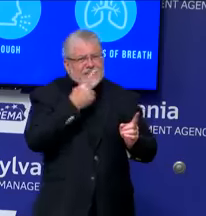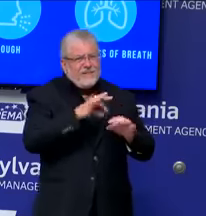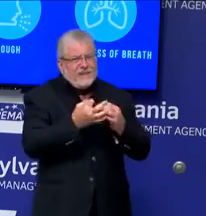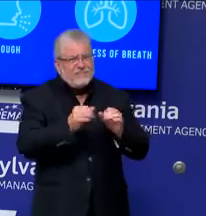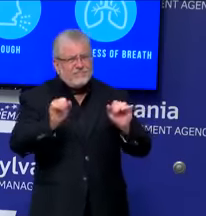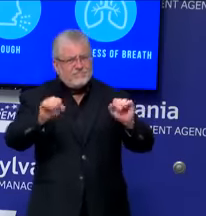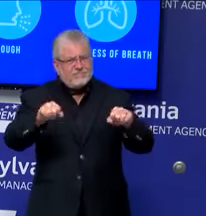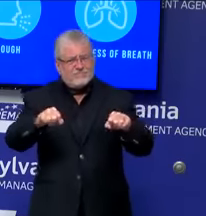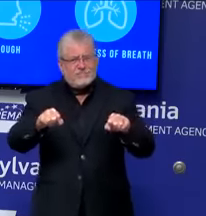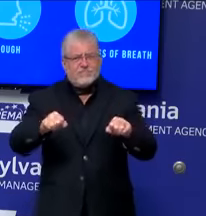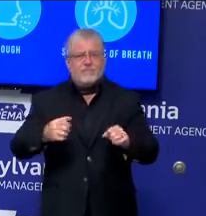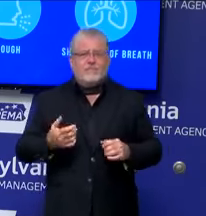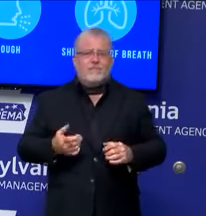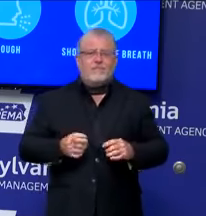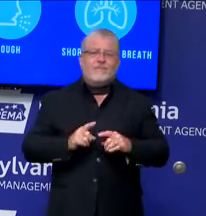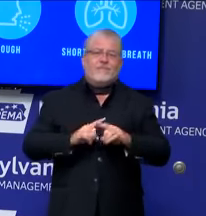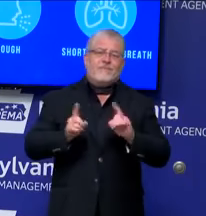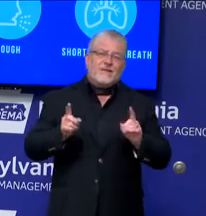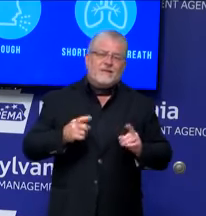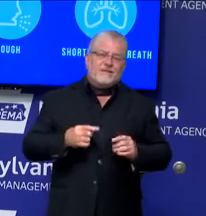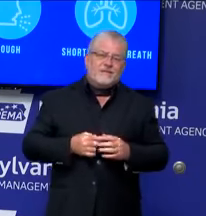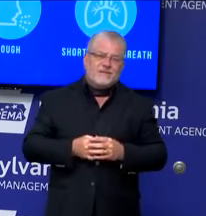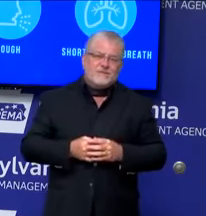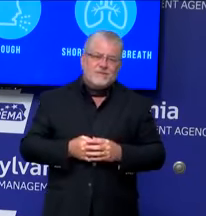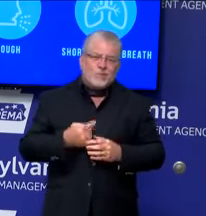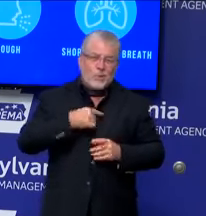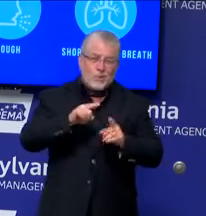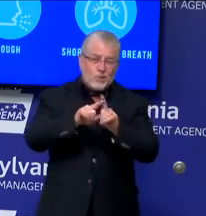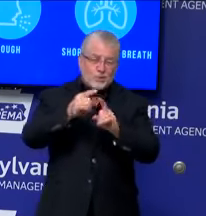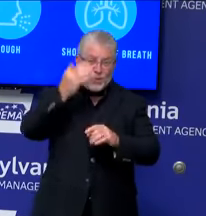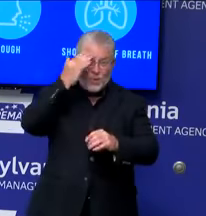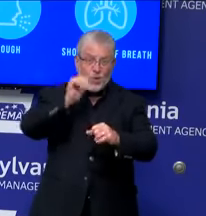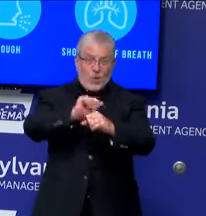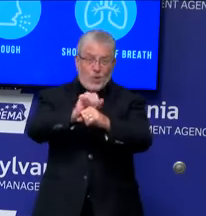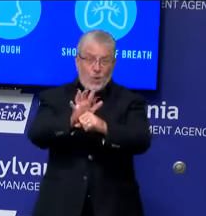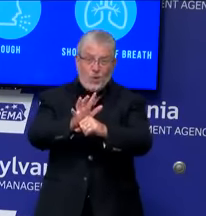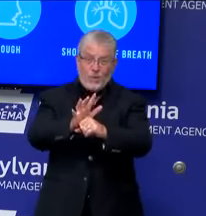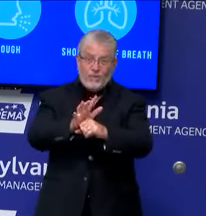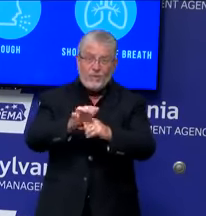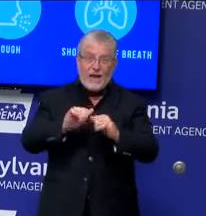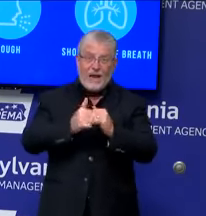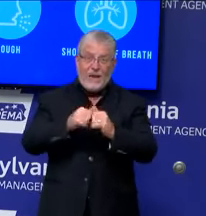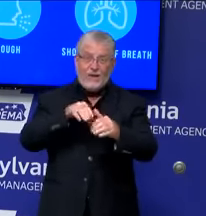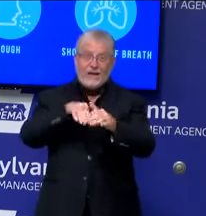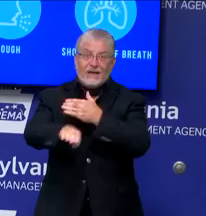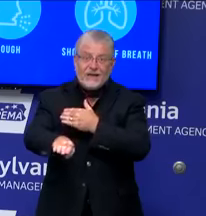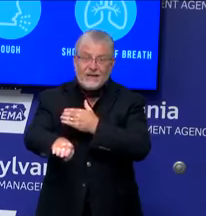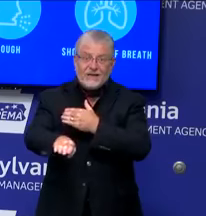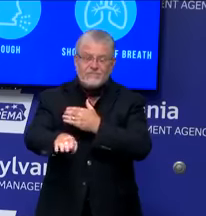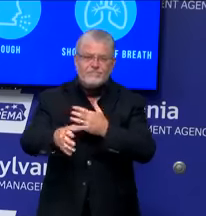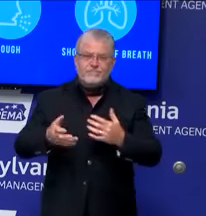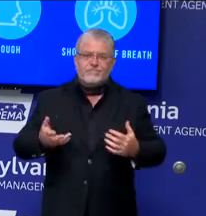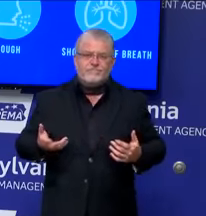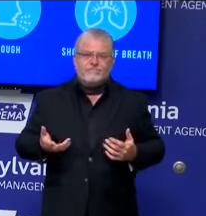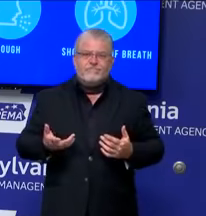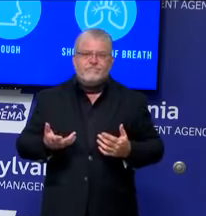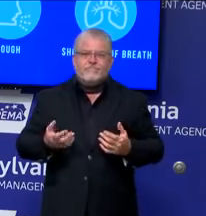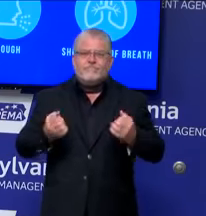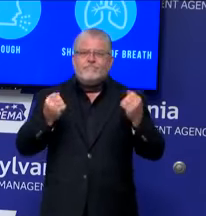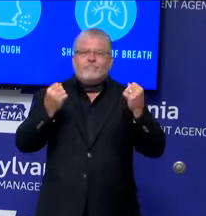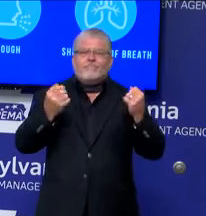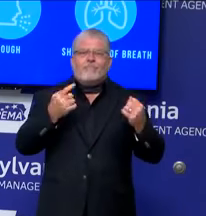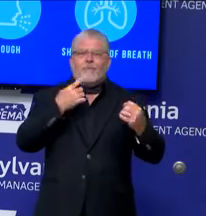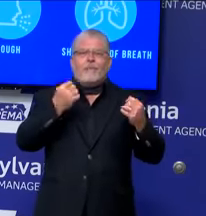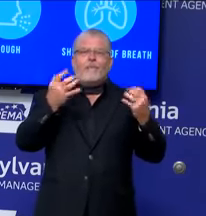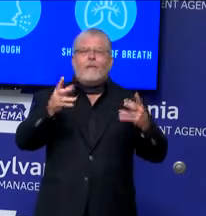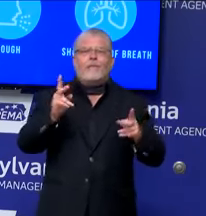we know how COVID-19 enters the facilities and is primarily through asymptomatic or pre-symptomatic people. And so